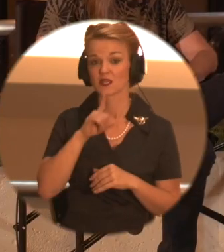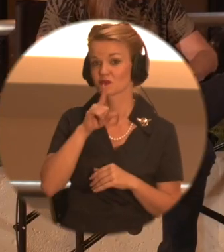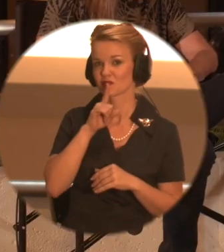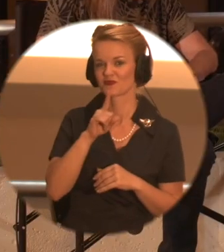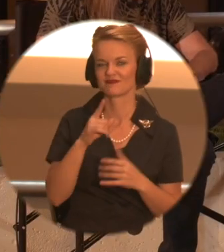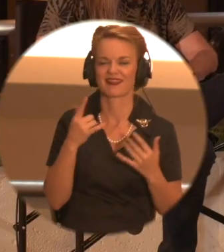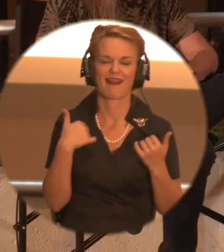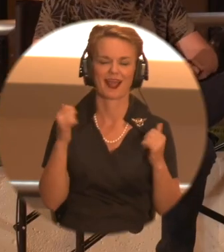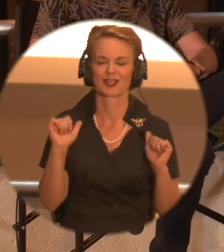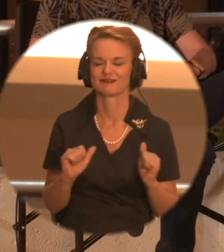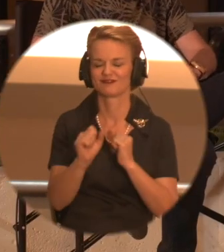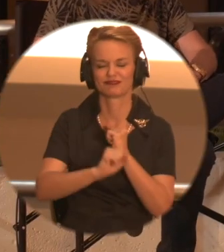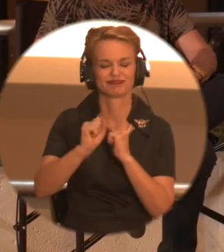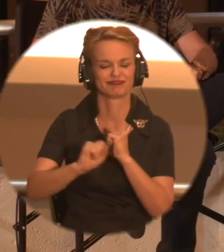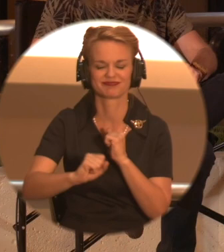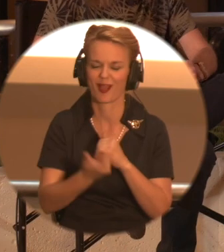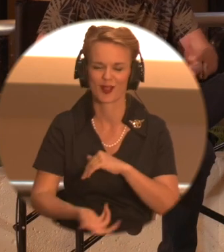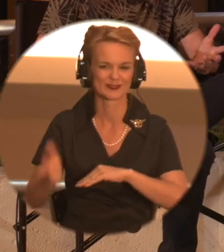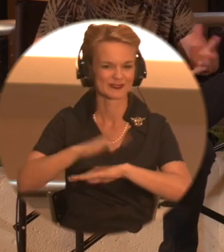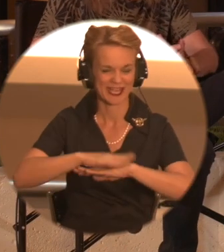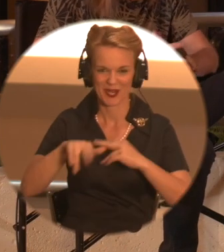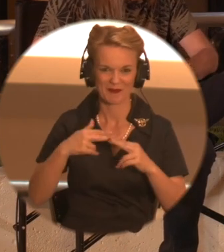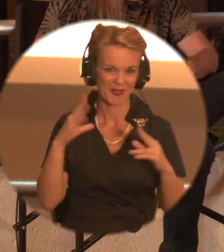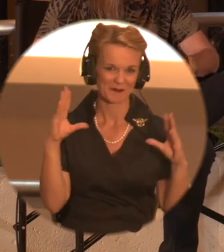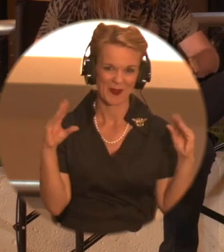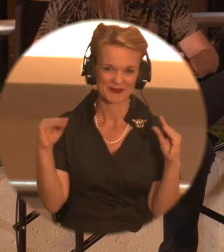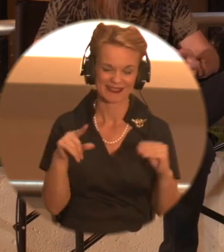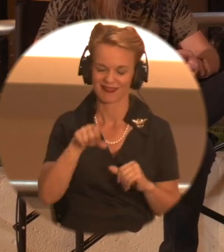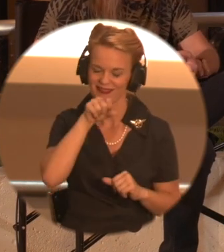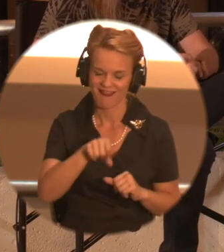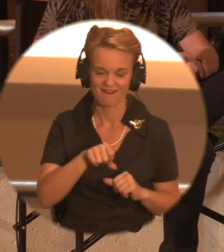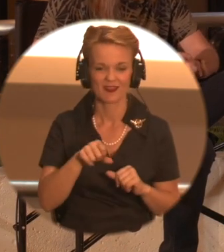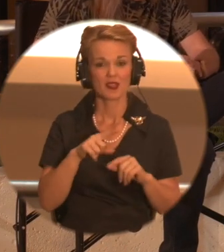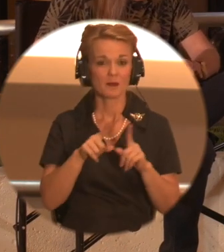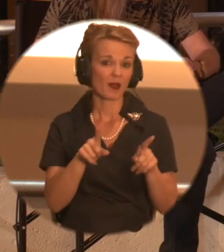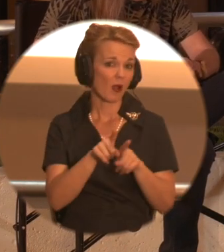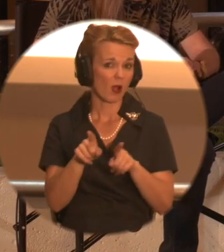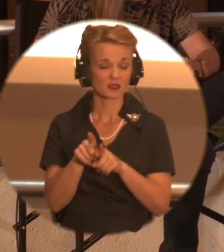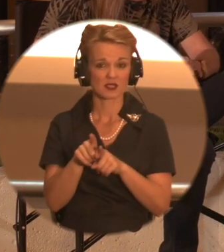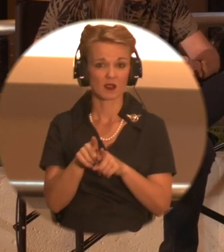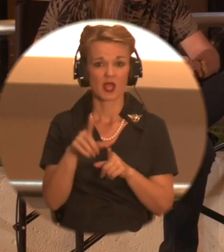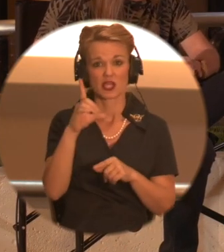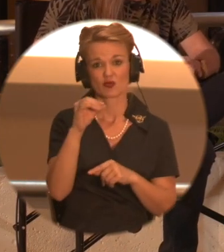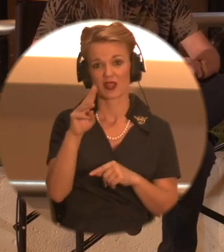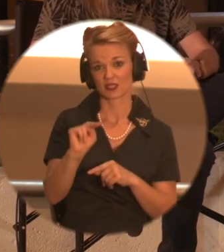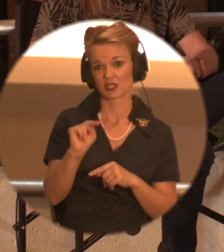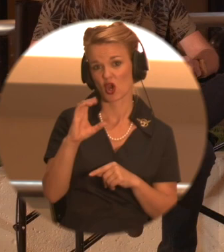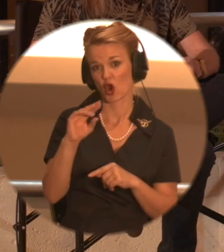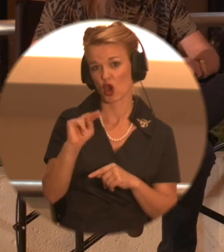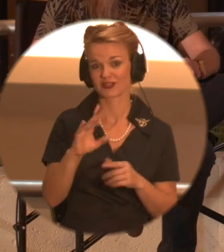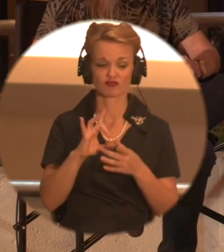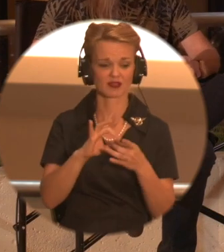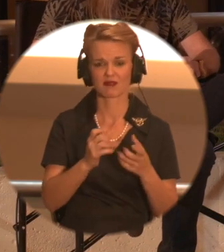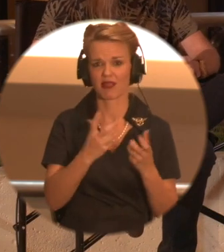here and talk puppetry with you all day. Oh yeah, will, And I would if they let me, but I also want to know, Dragon Con's home to a lot of things beyond puppetry. Yes. Believe